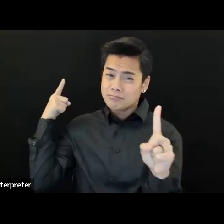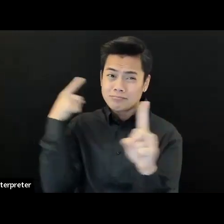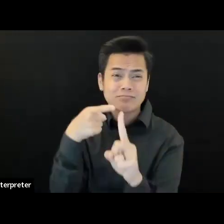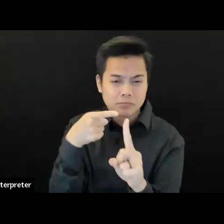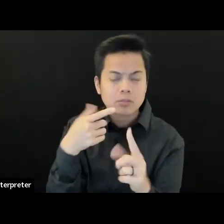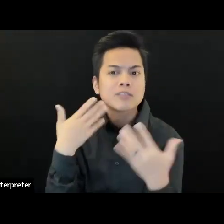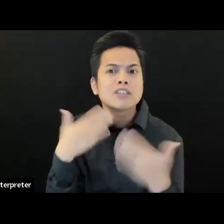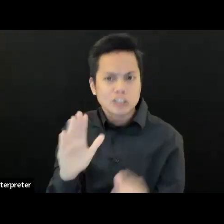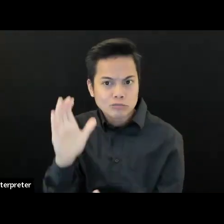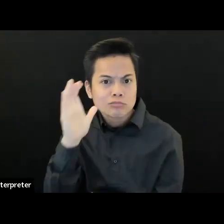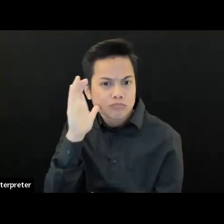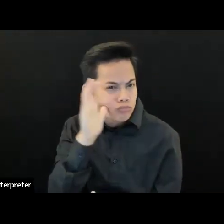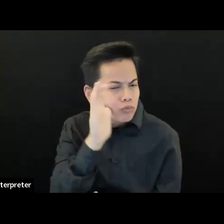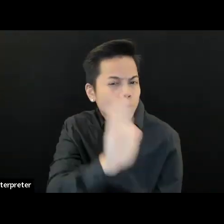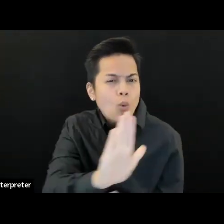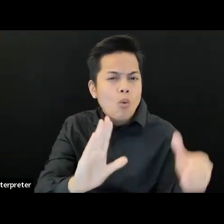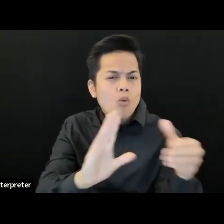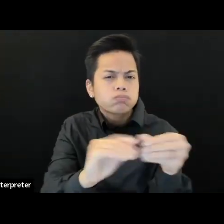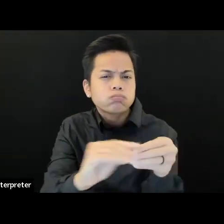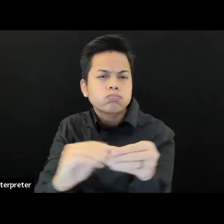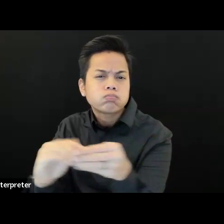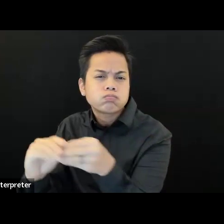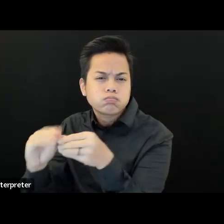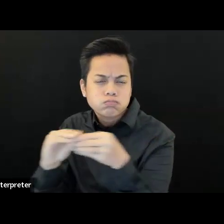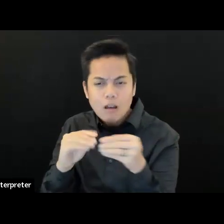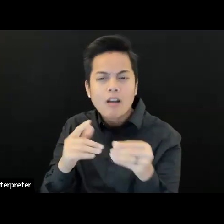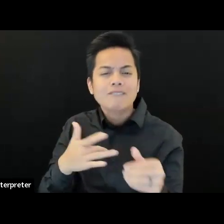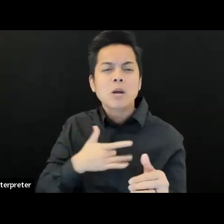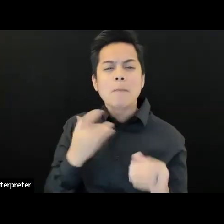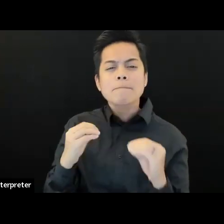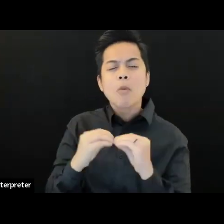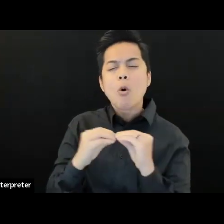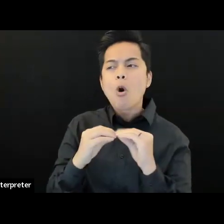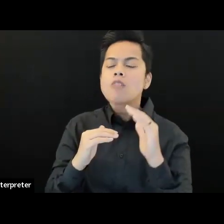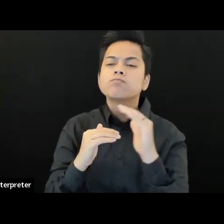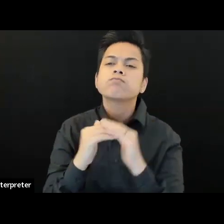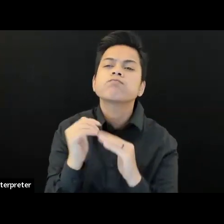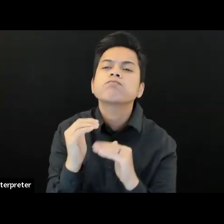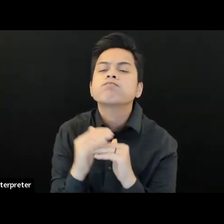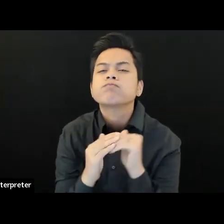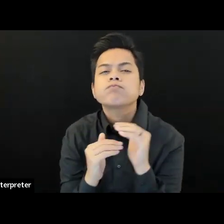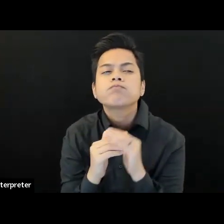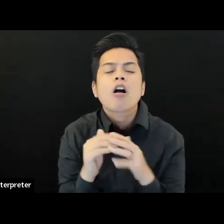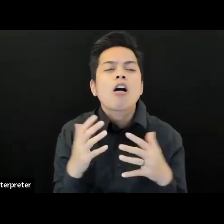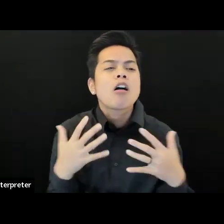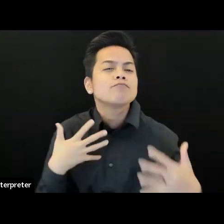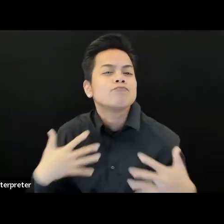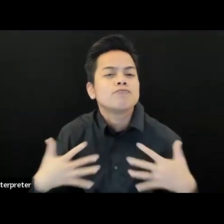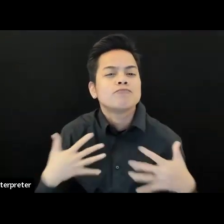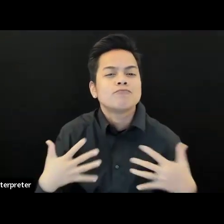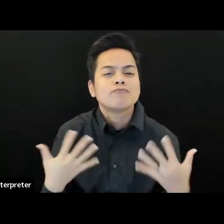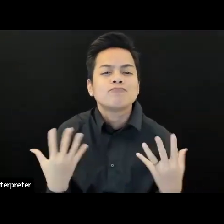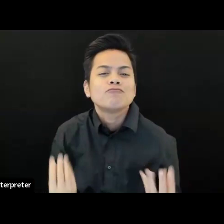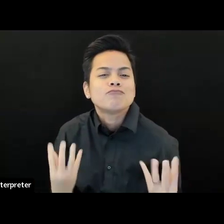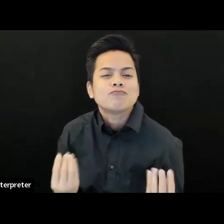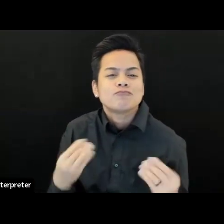a cozy, homey space where folks that really combat sort of the institutional feel of